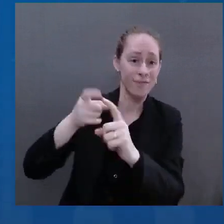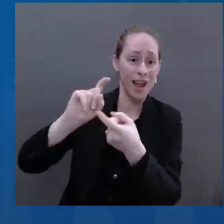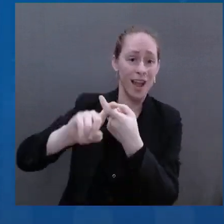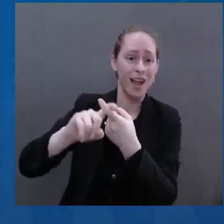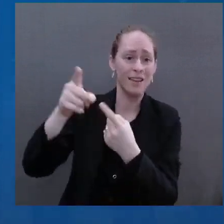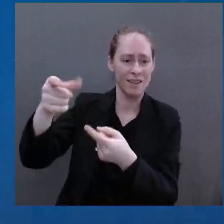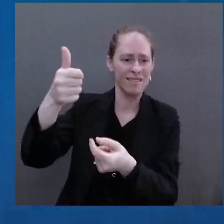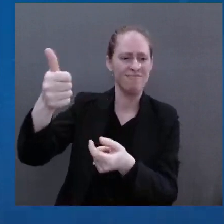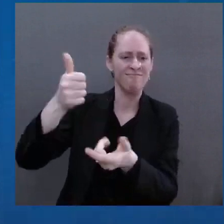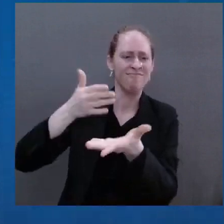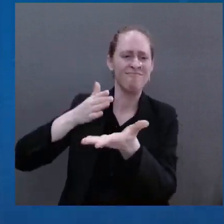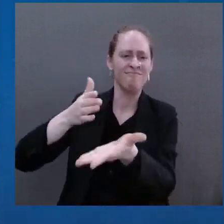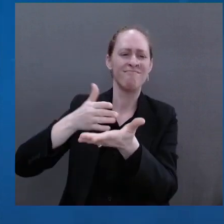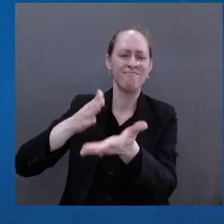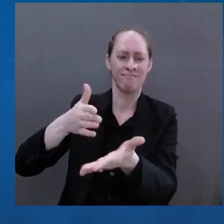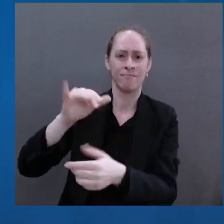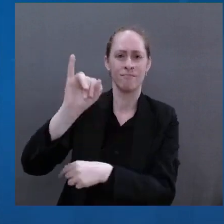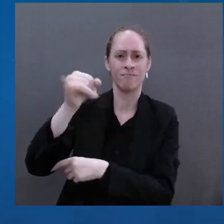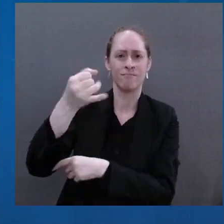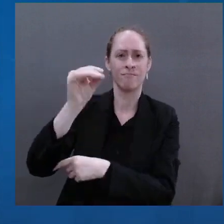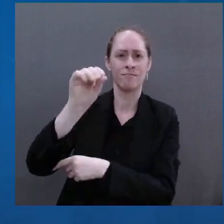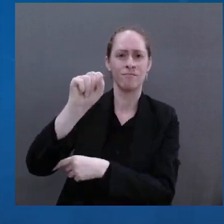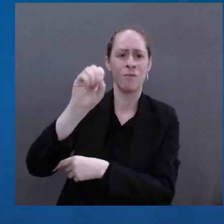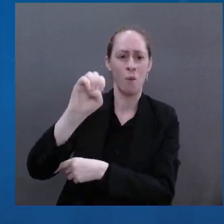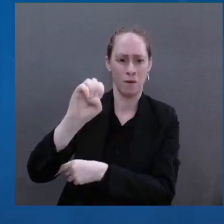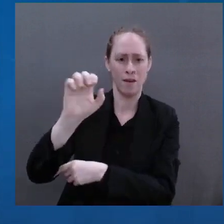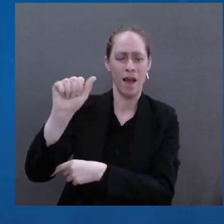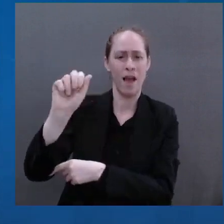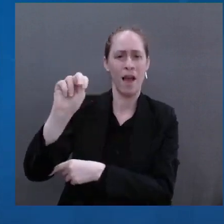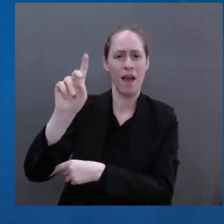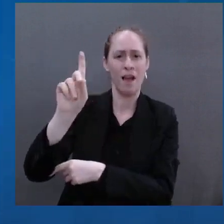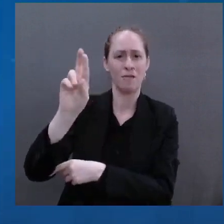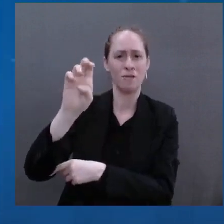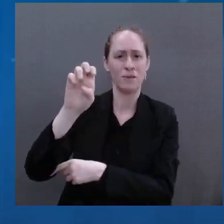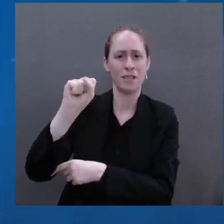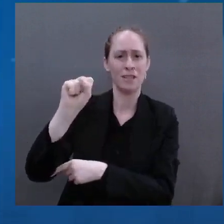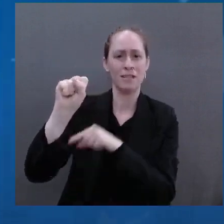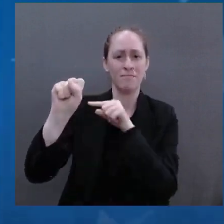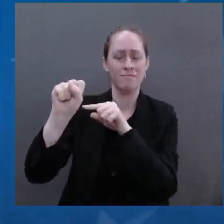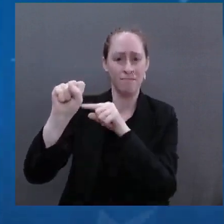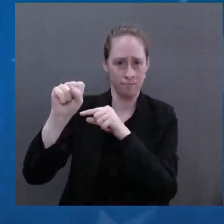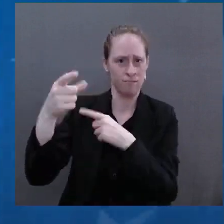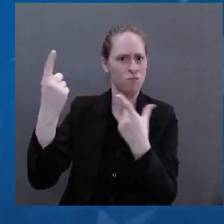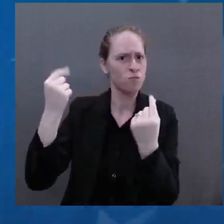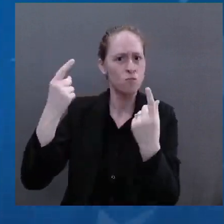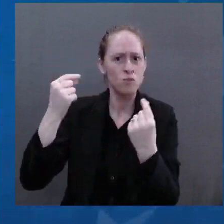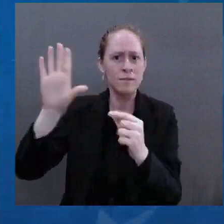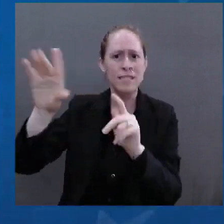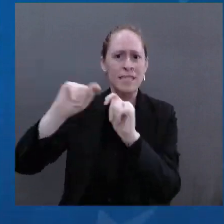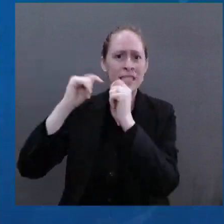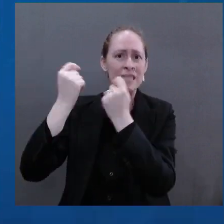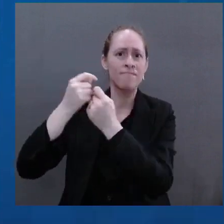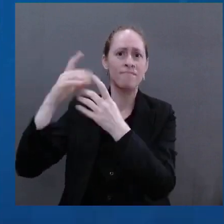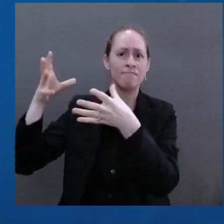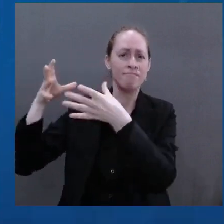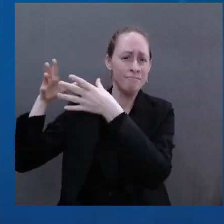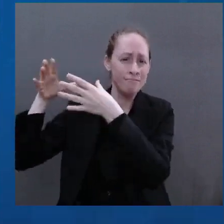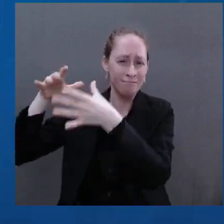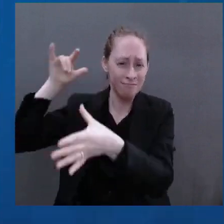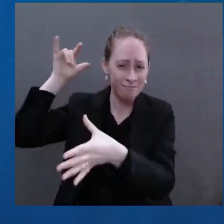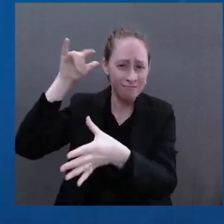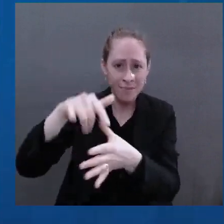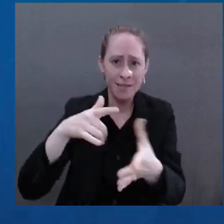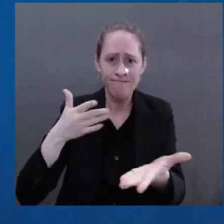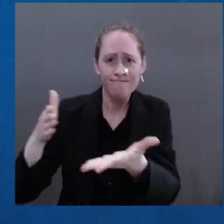those who are yearning to be free. But helping these refugees is not something Poland or any other nation should carry alone.